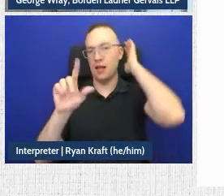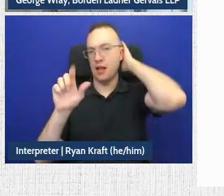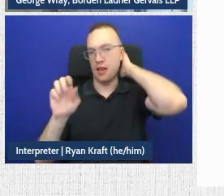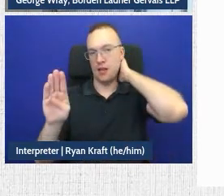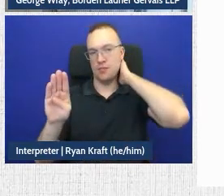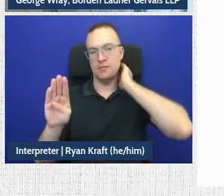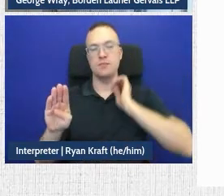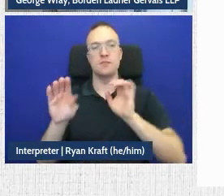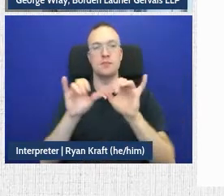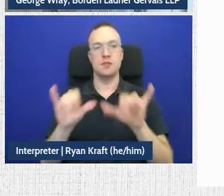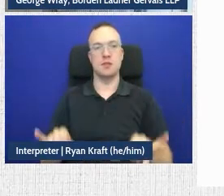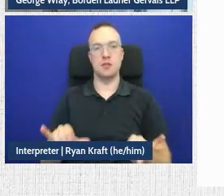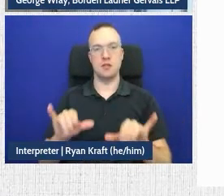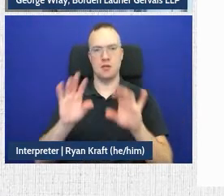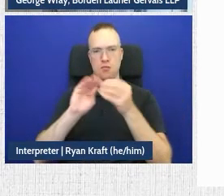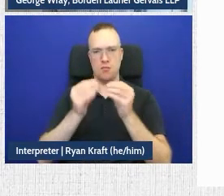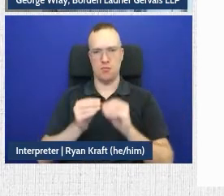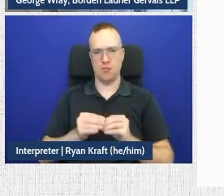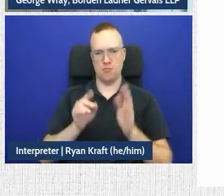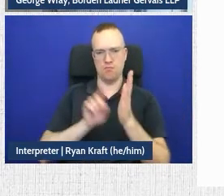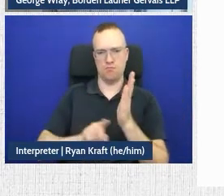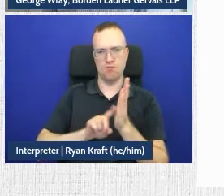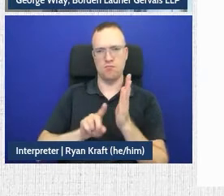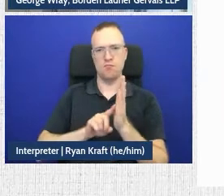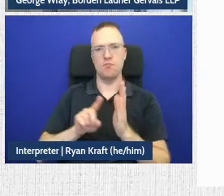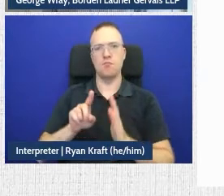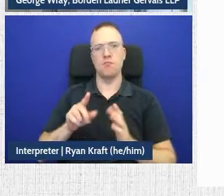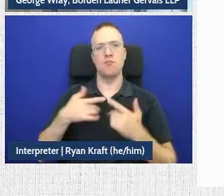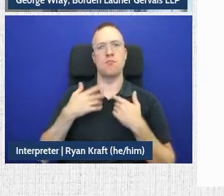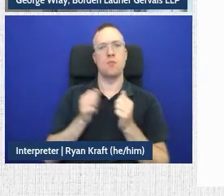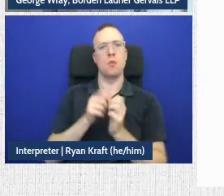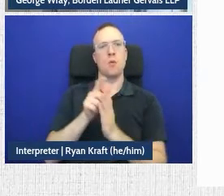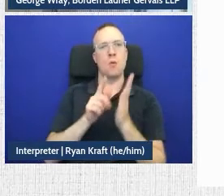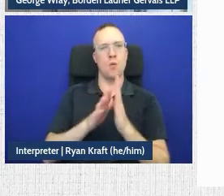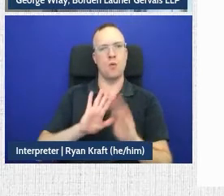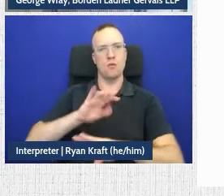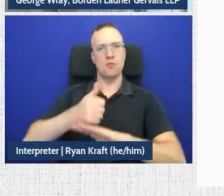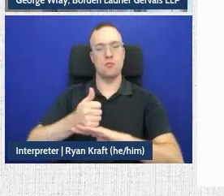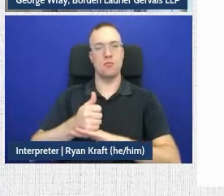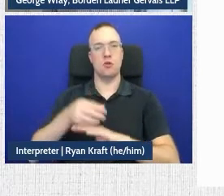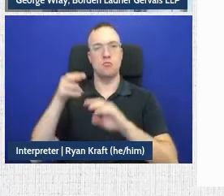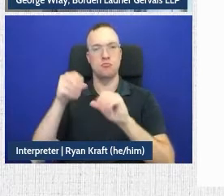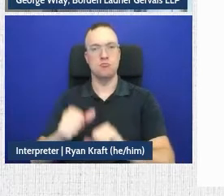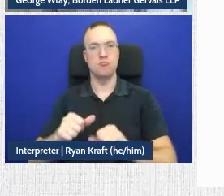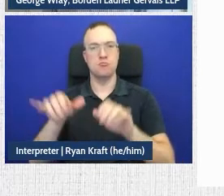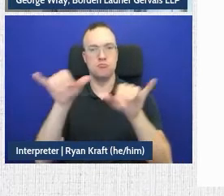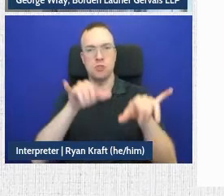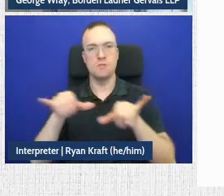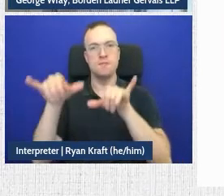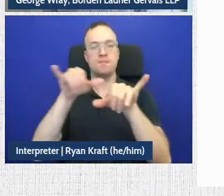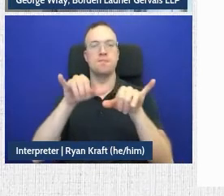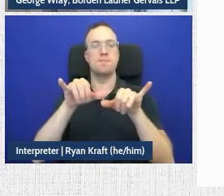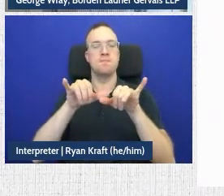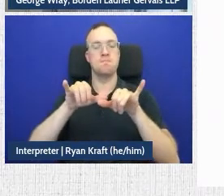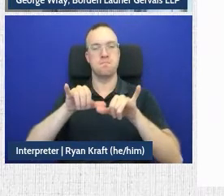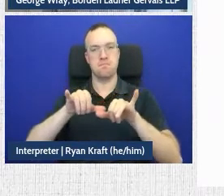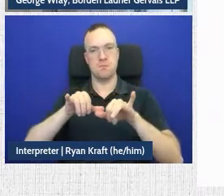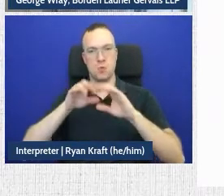system will quantify the intuition of lawyers to create consistent and efficient dispute negotiations and settlements.